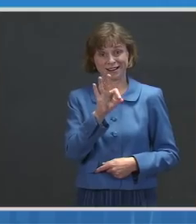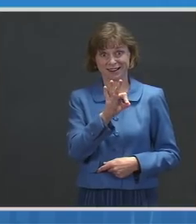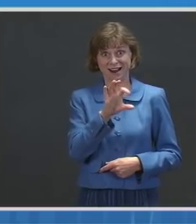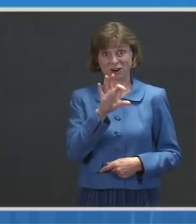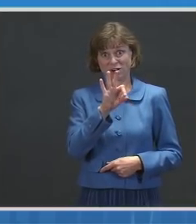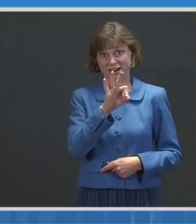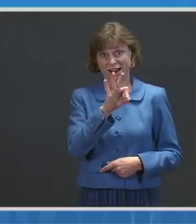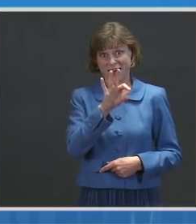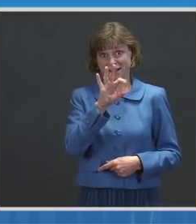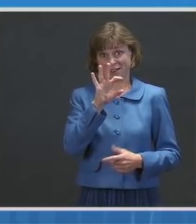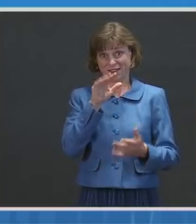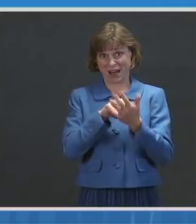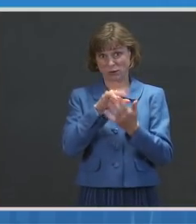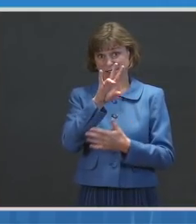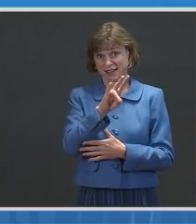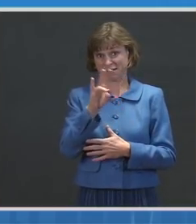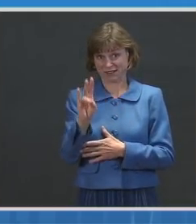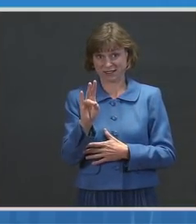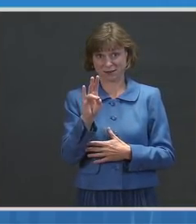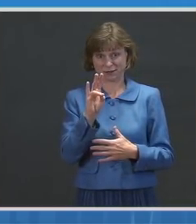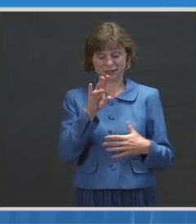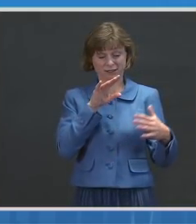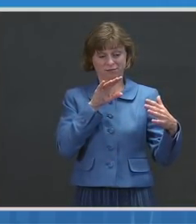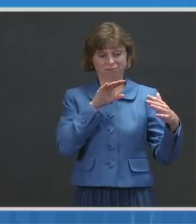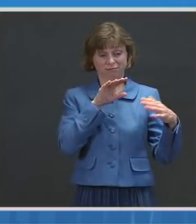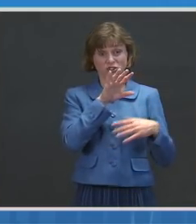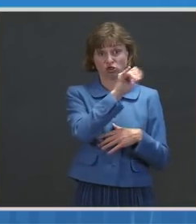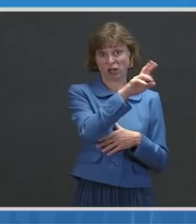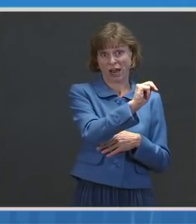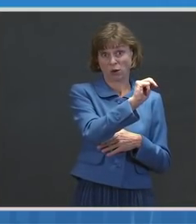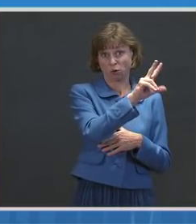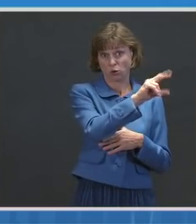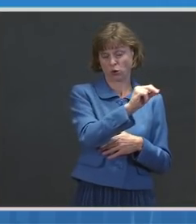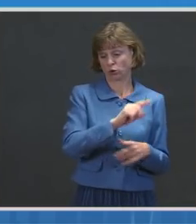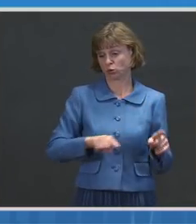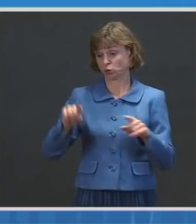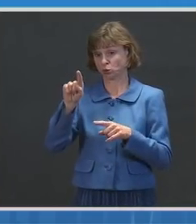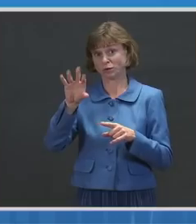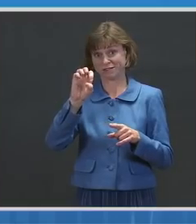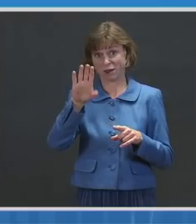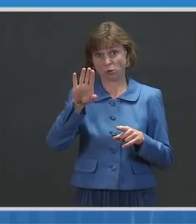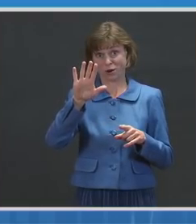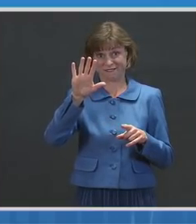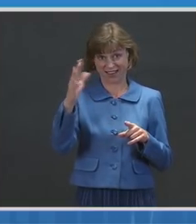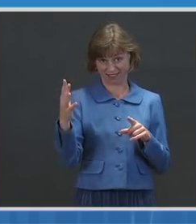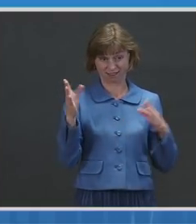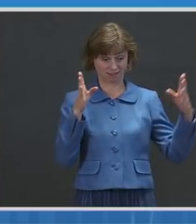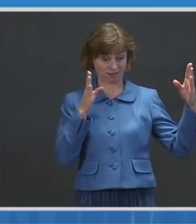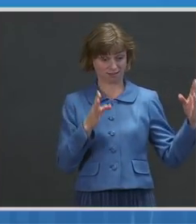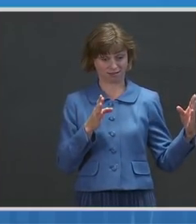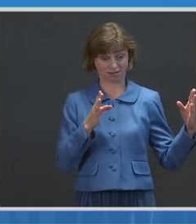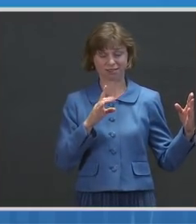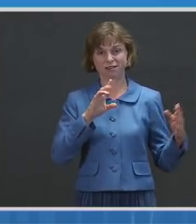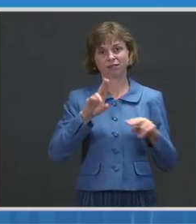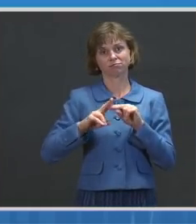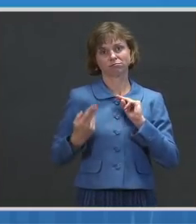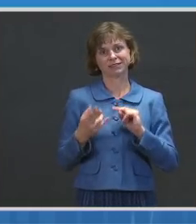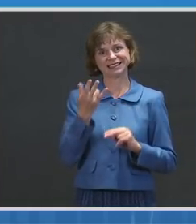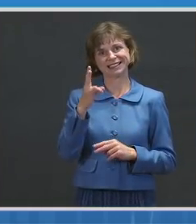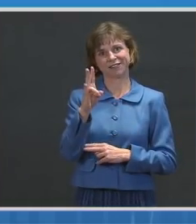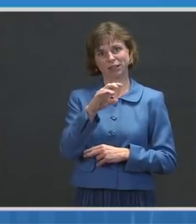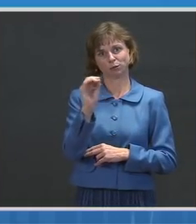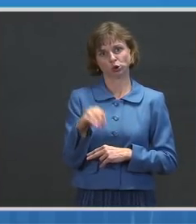per day were reported between January 30th and February 5th, a decline of nearly 17 percent from the week prior.